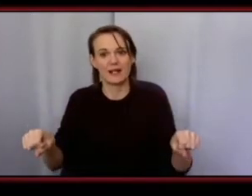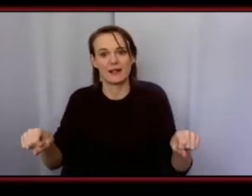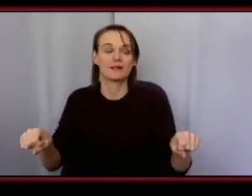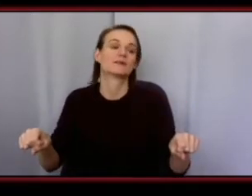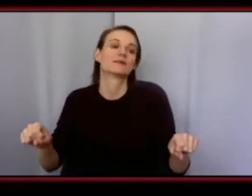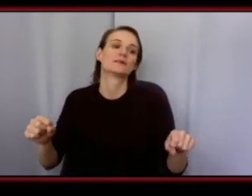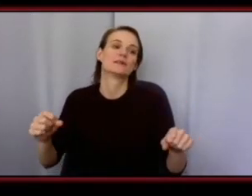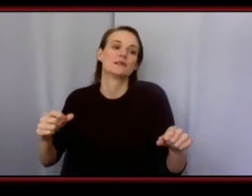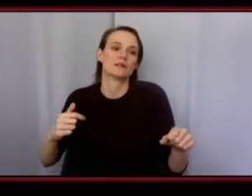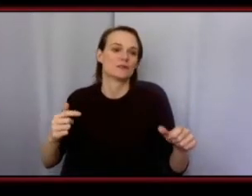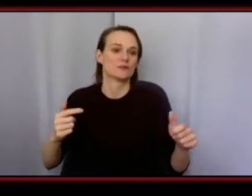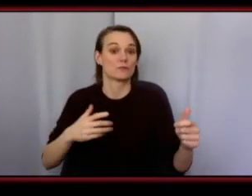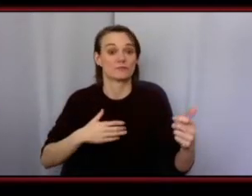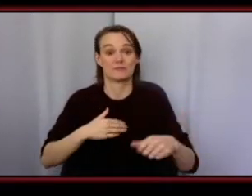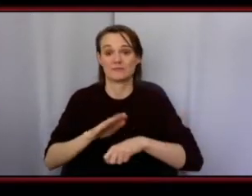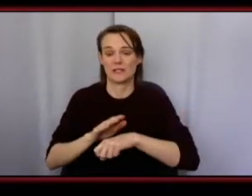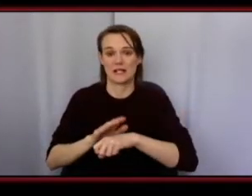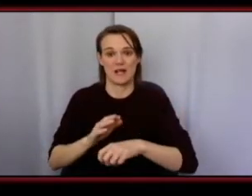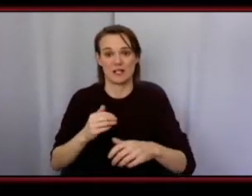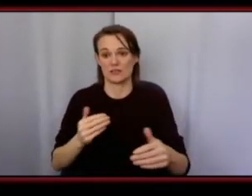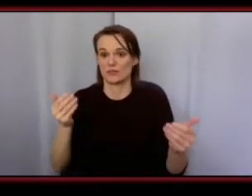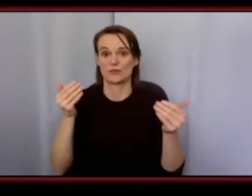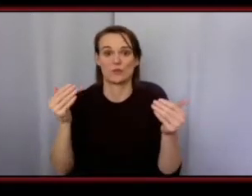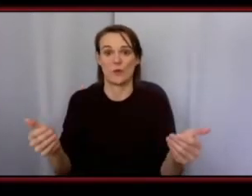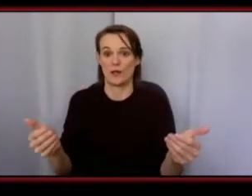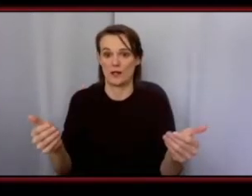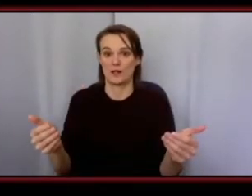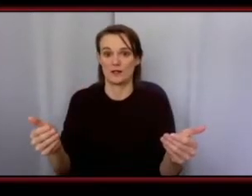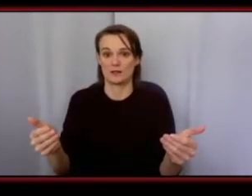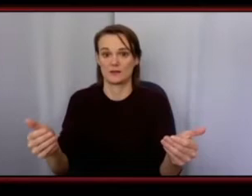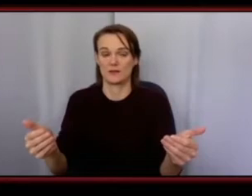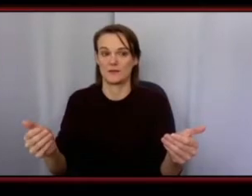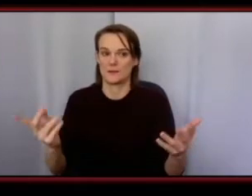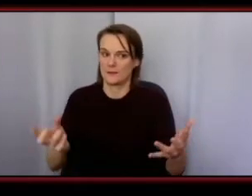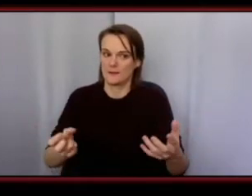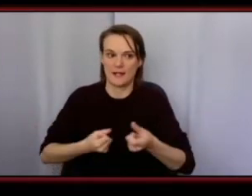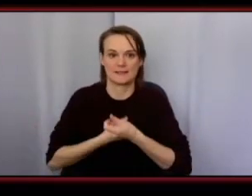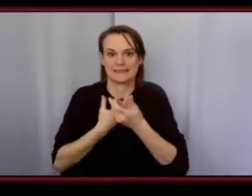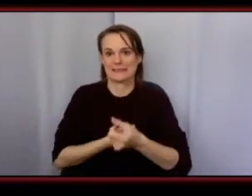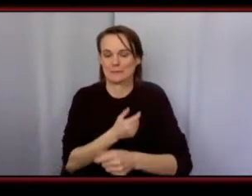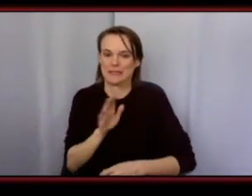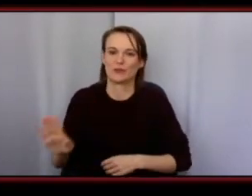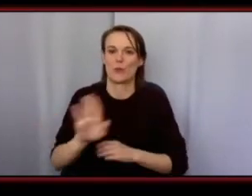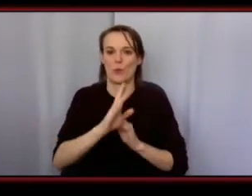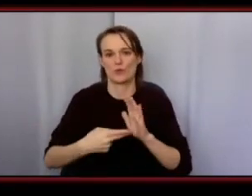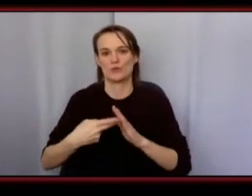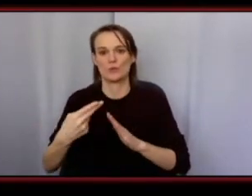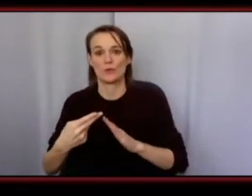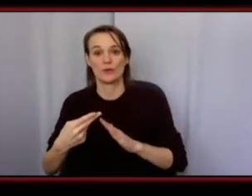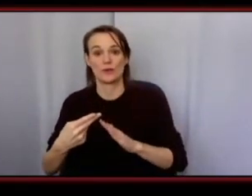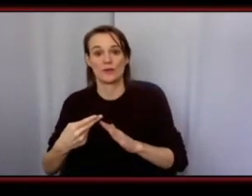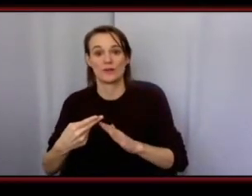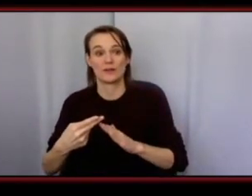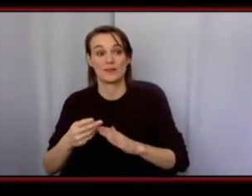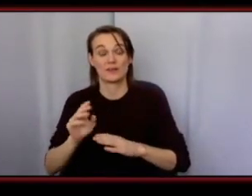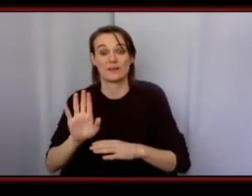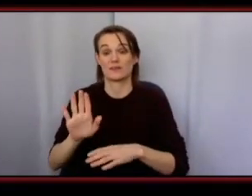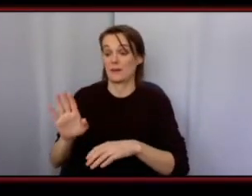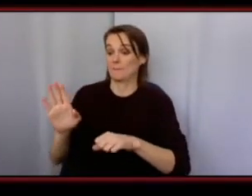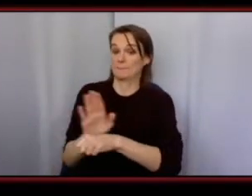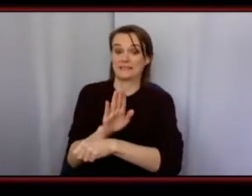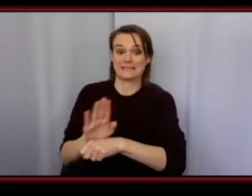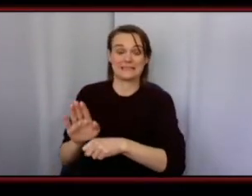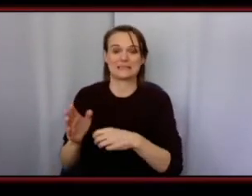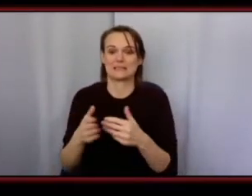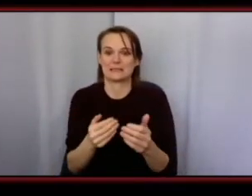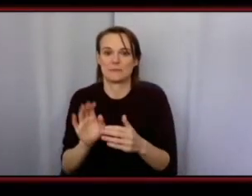after what you want um stand in your truth again uh and if your business is something that you're passionate about regardless of the